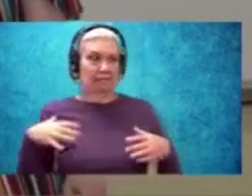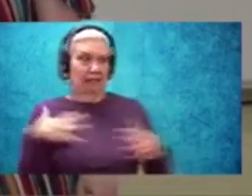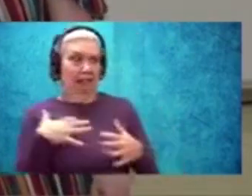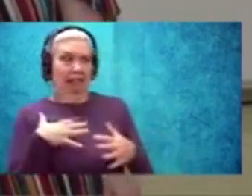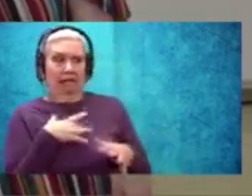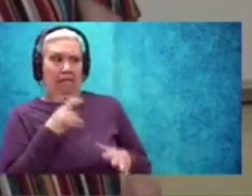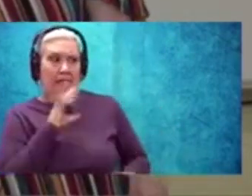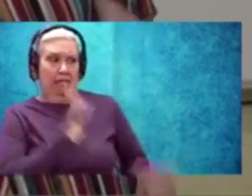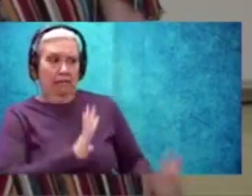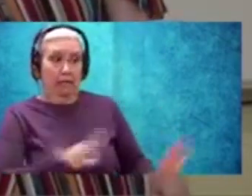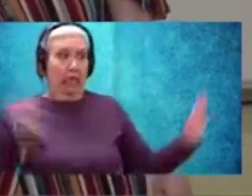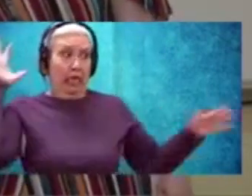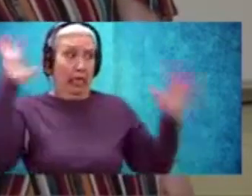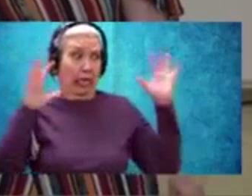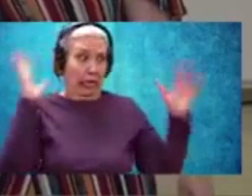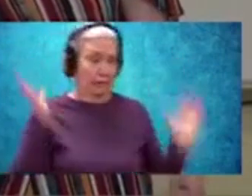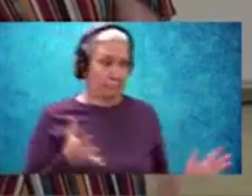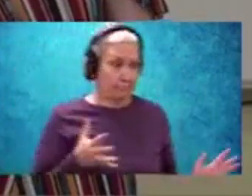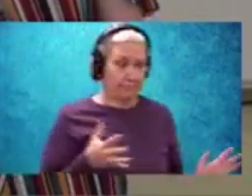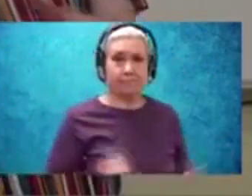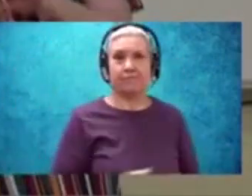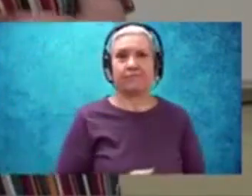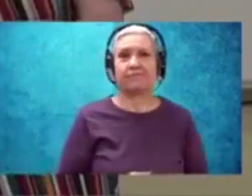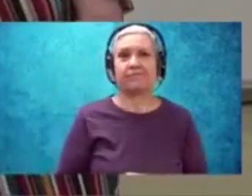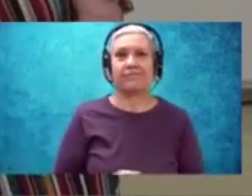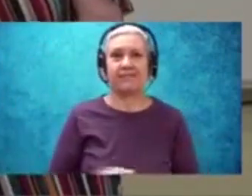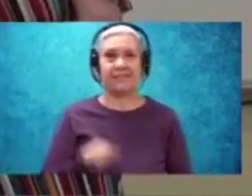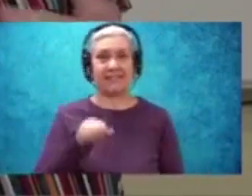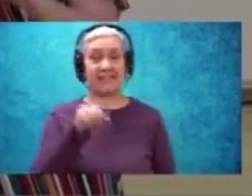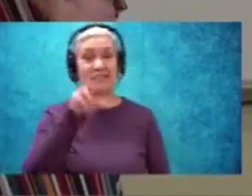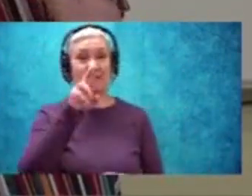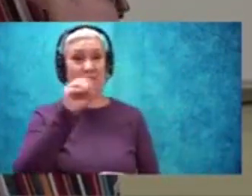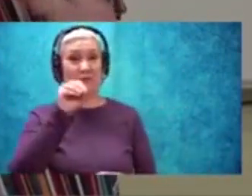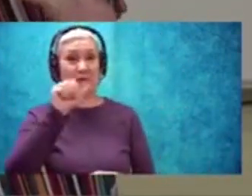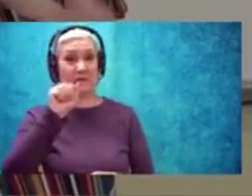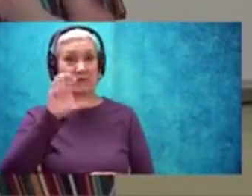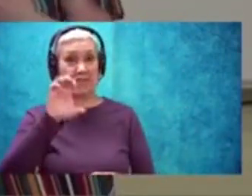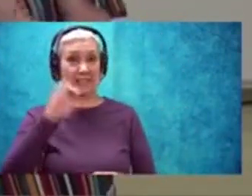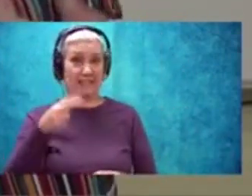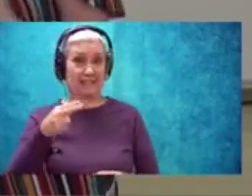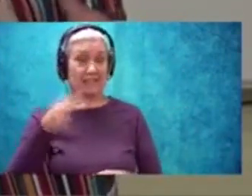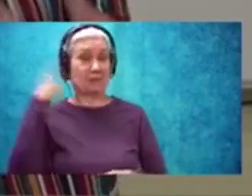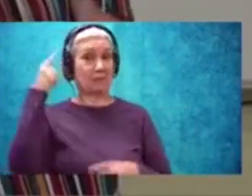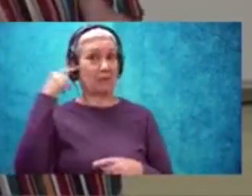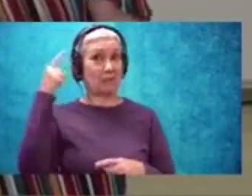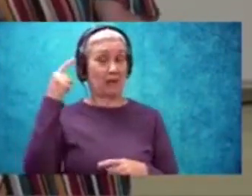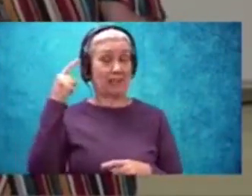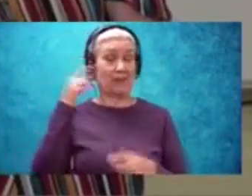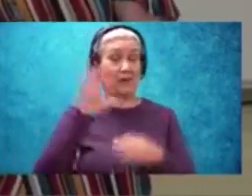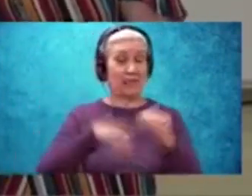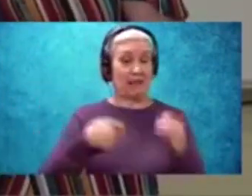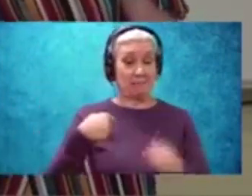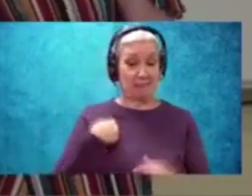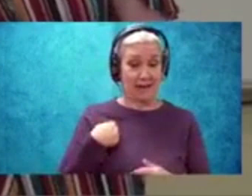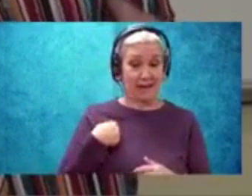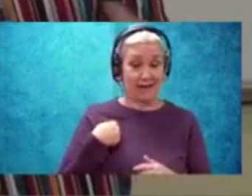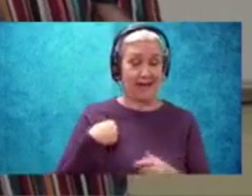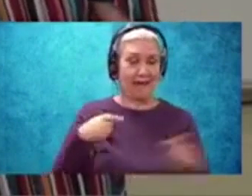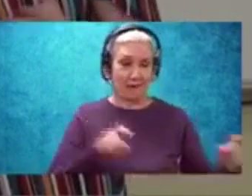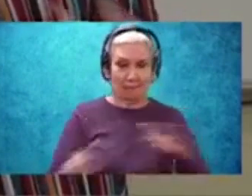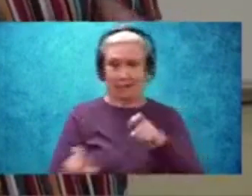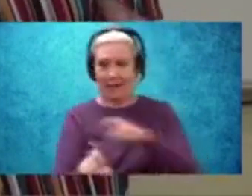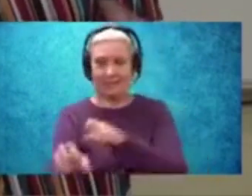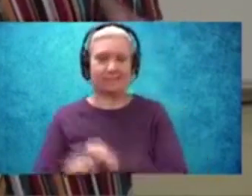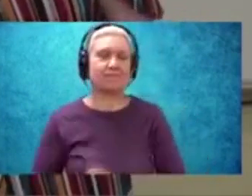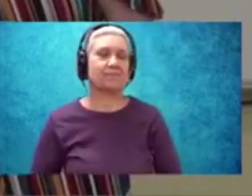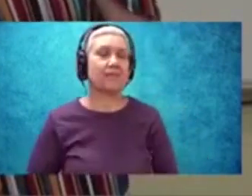I end up going nuts. He's probably, that little cockroach is probably way crazier than I am once I get after him. But this